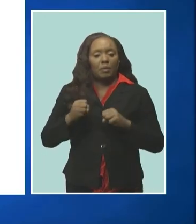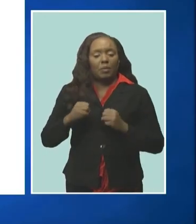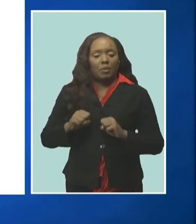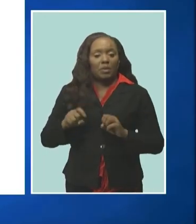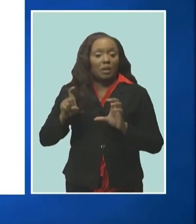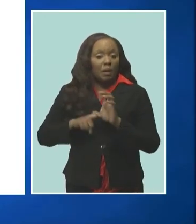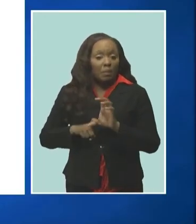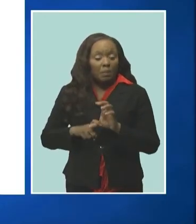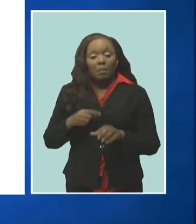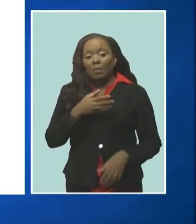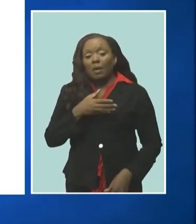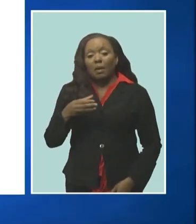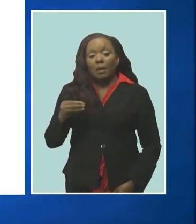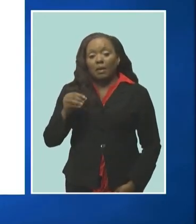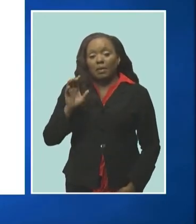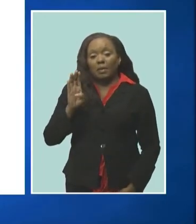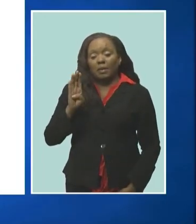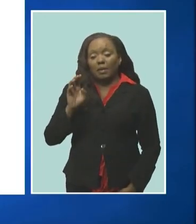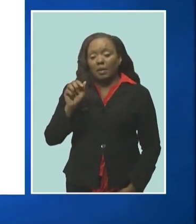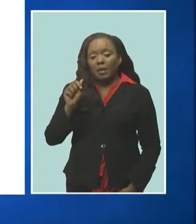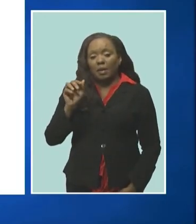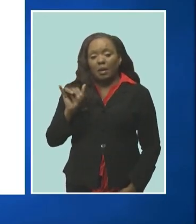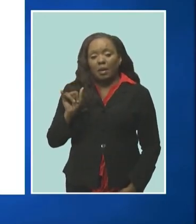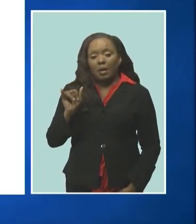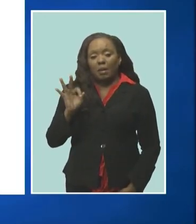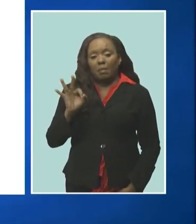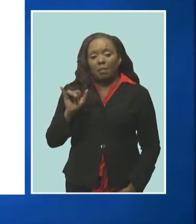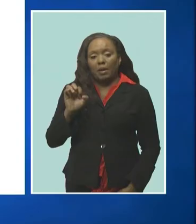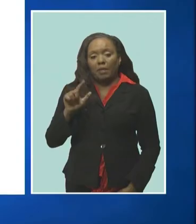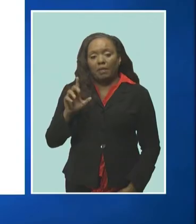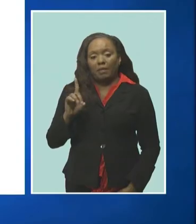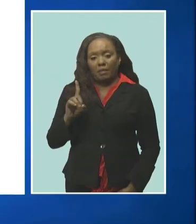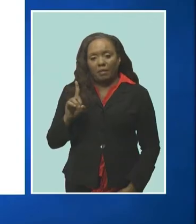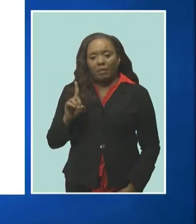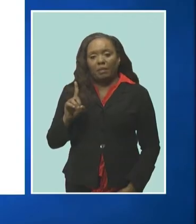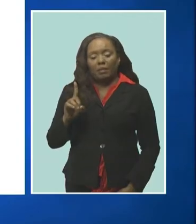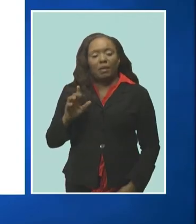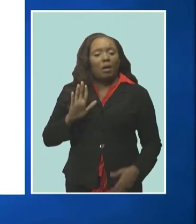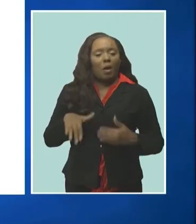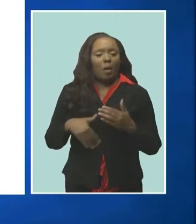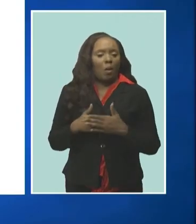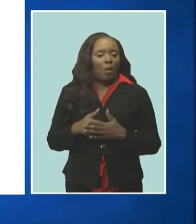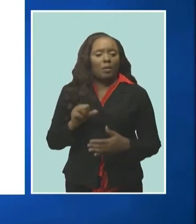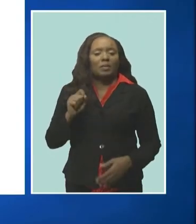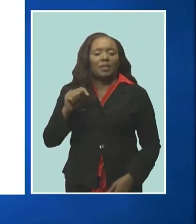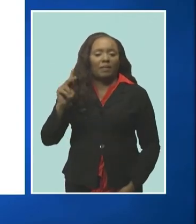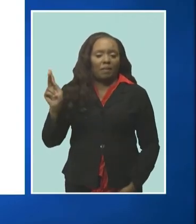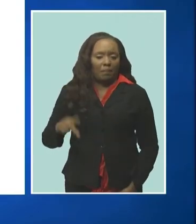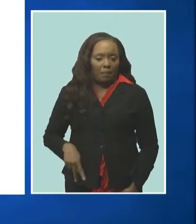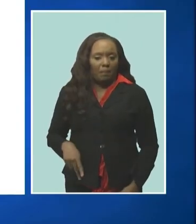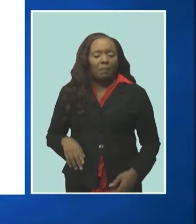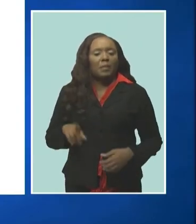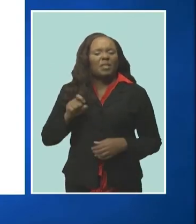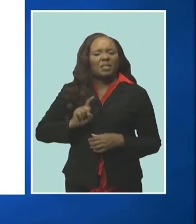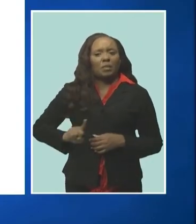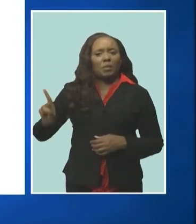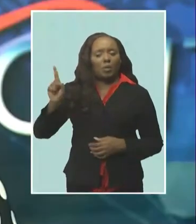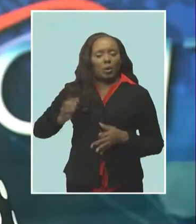clark is set to appear while he was set to appear in the district c court at st matthias today